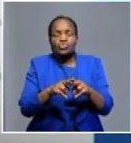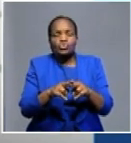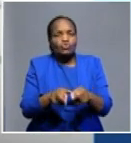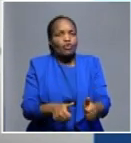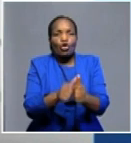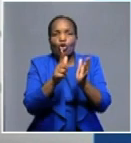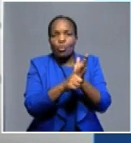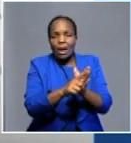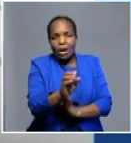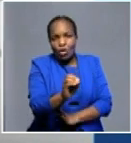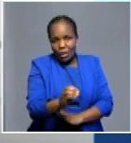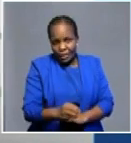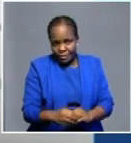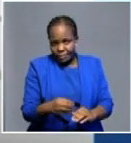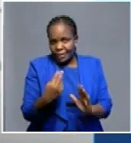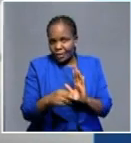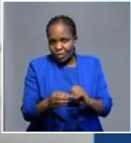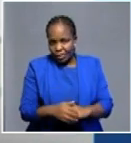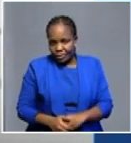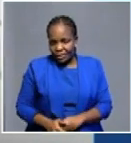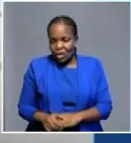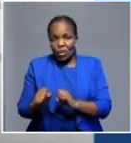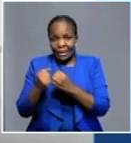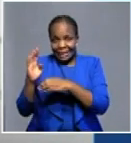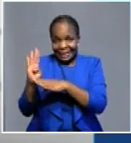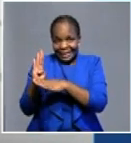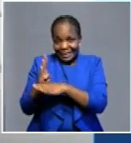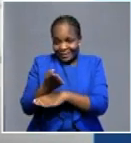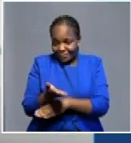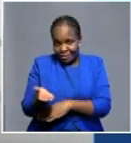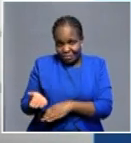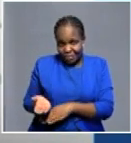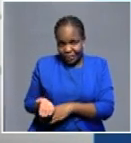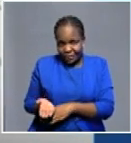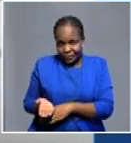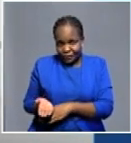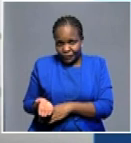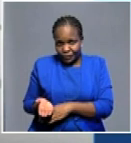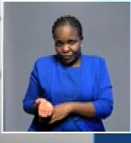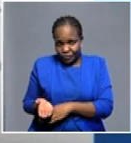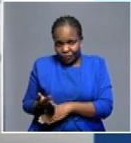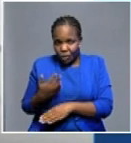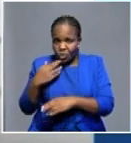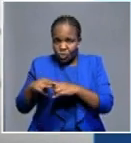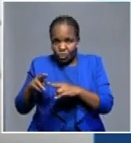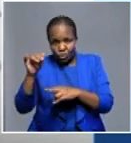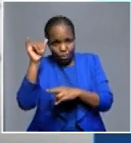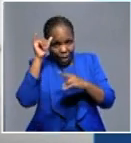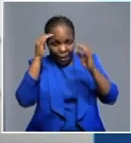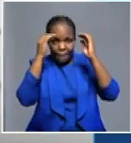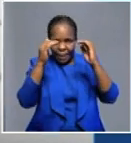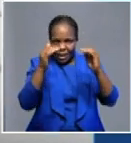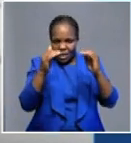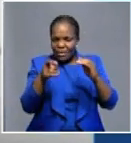in terms of a business operation or business, you know, survival for buses and taxes, it will be